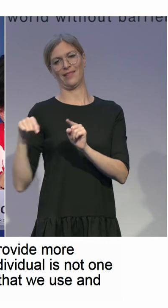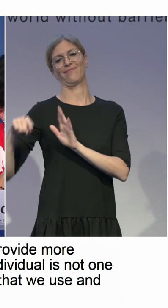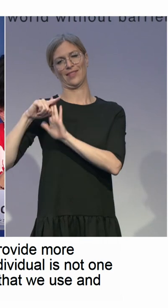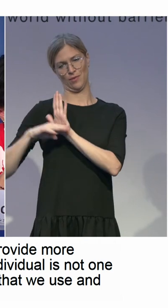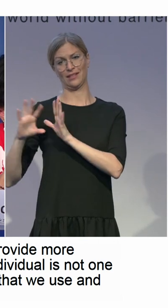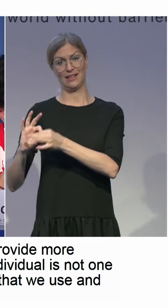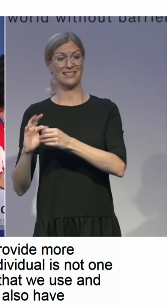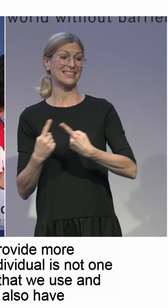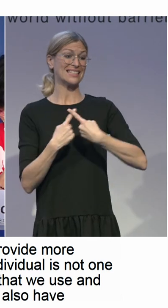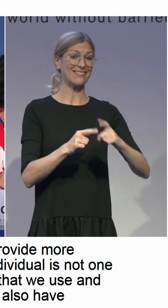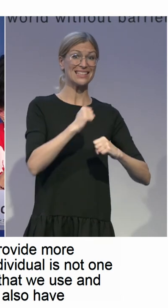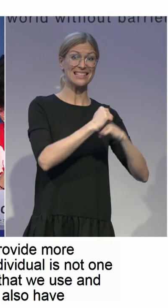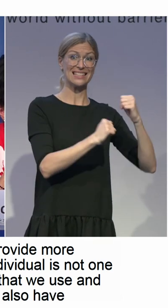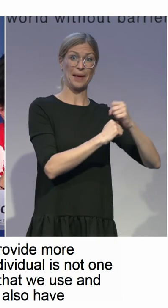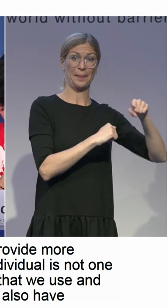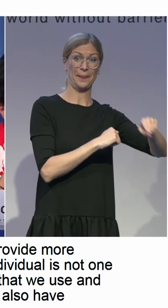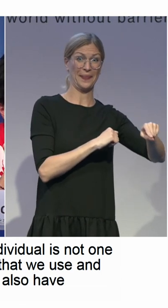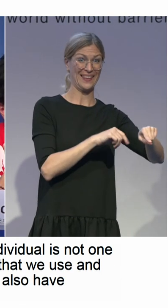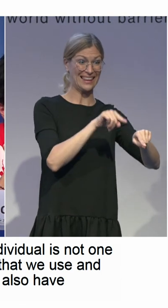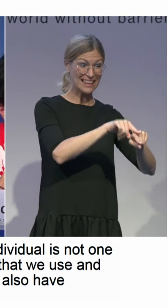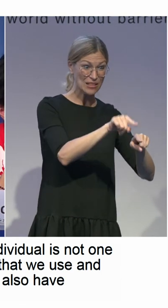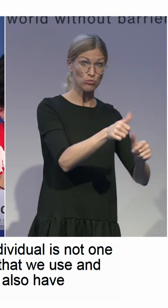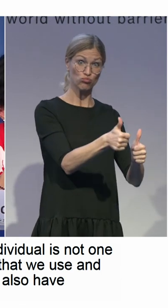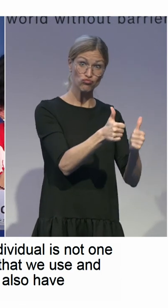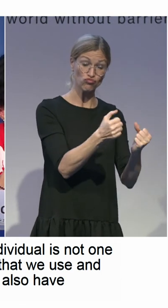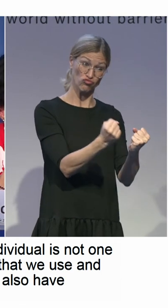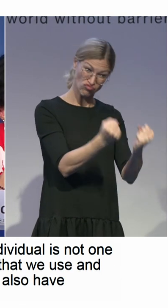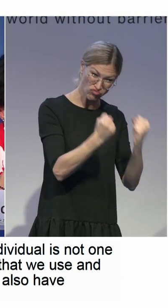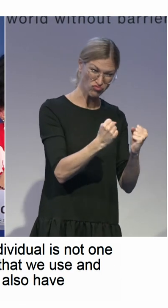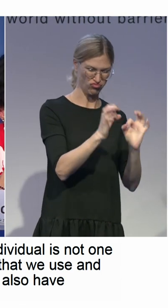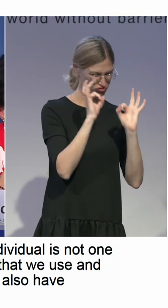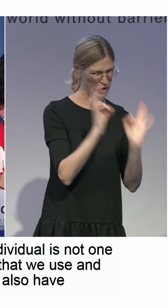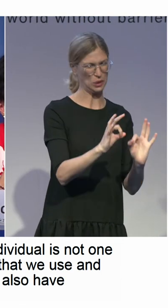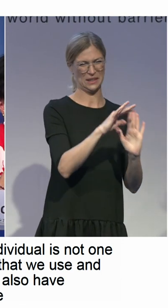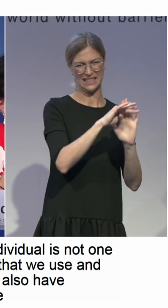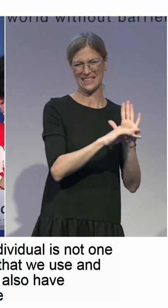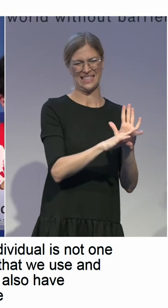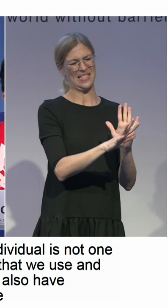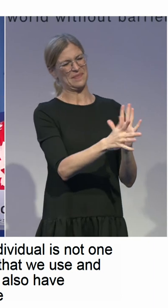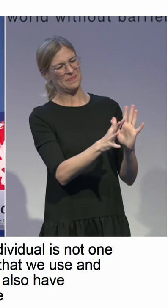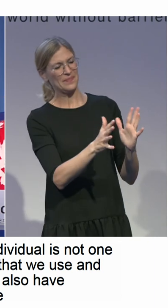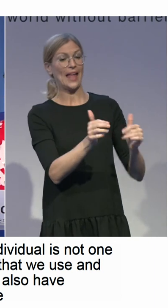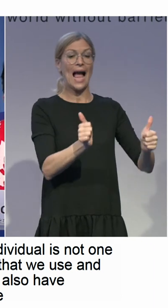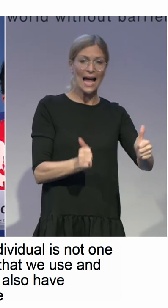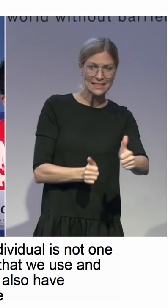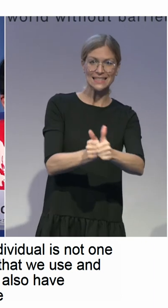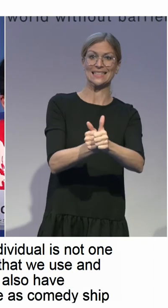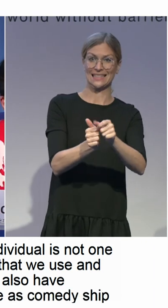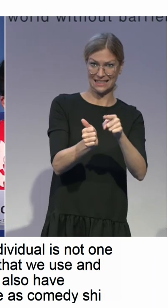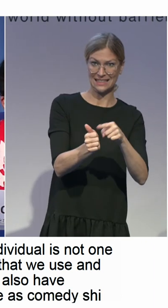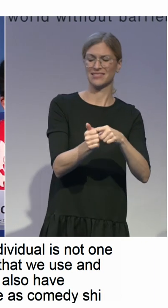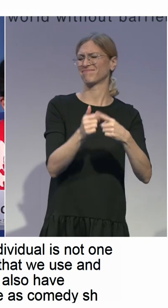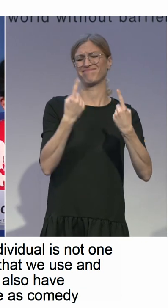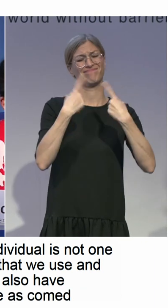use in BC that's not as intrusive as comma T-ship. Because comma T-ship is basically ownership of the individual. And then we have representation